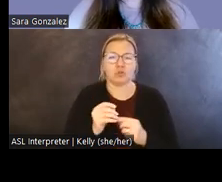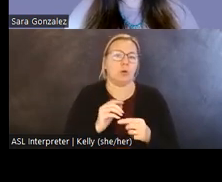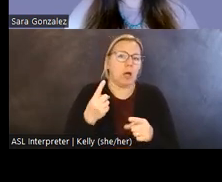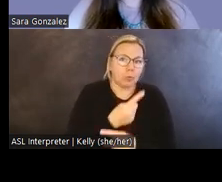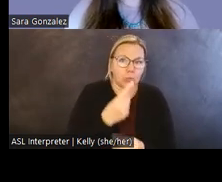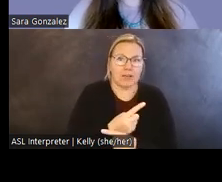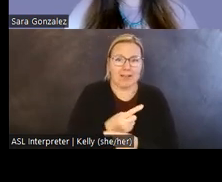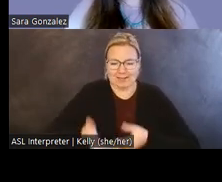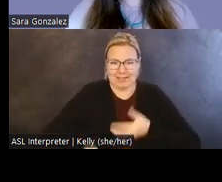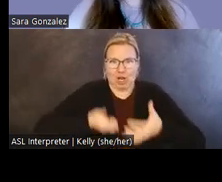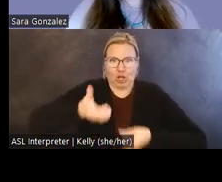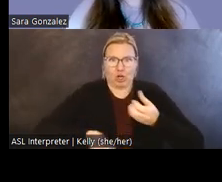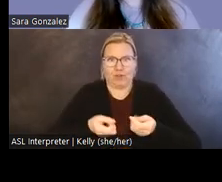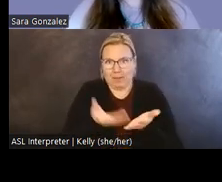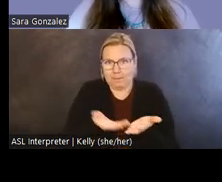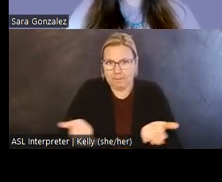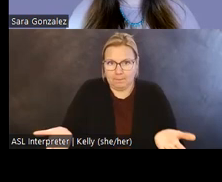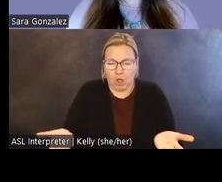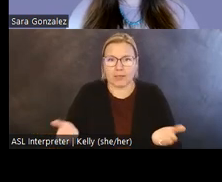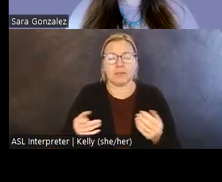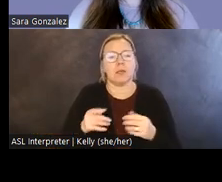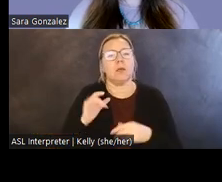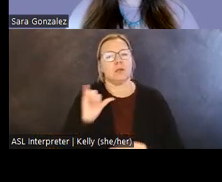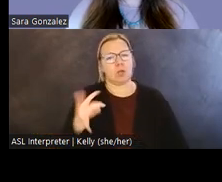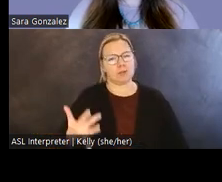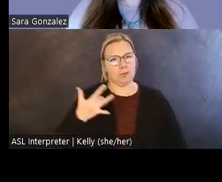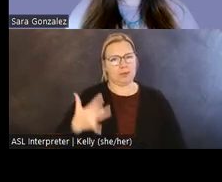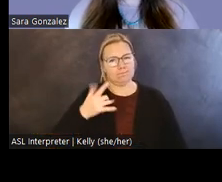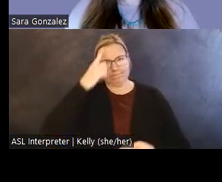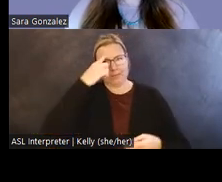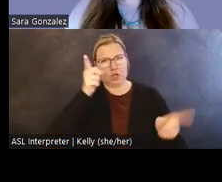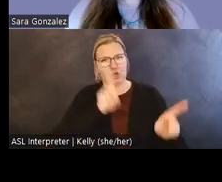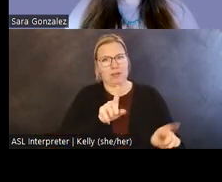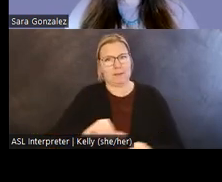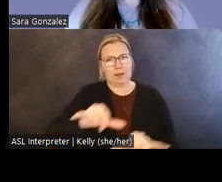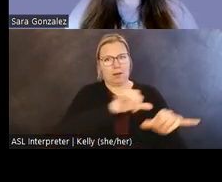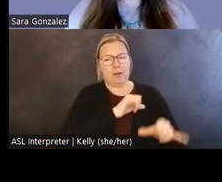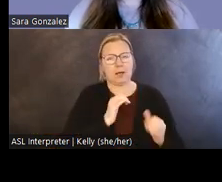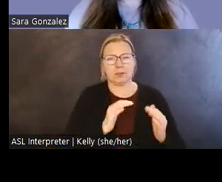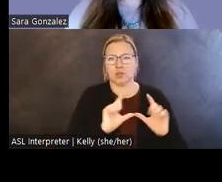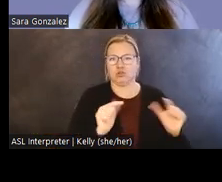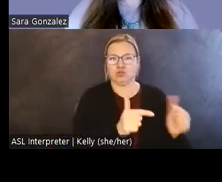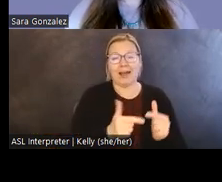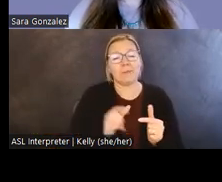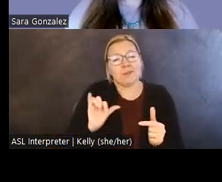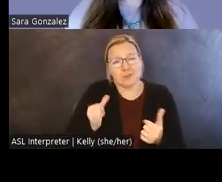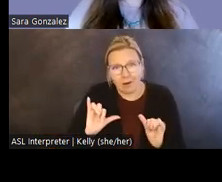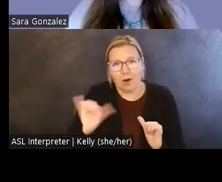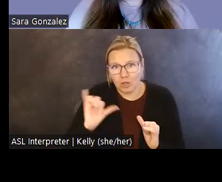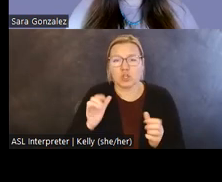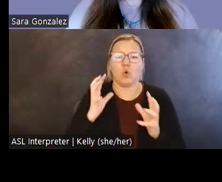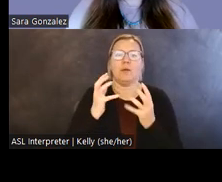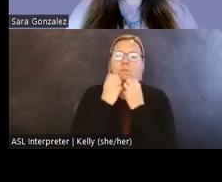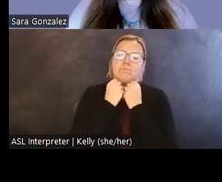belongings, there has also been consensus among tribal members that there is value in remembering history through